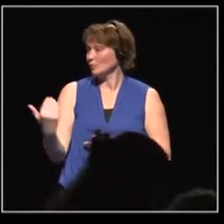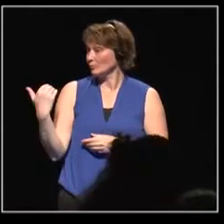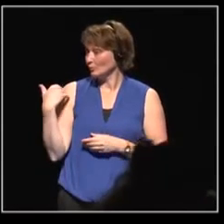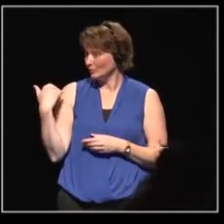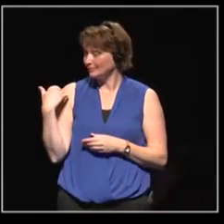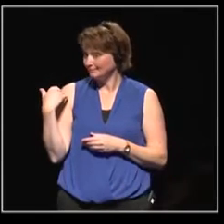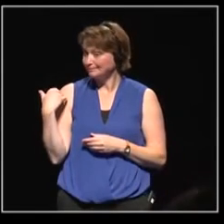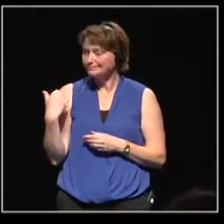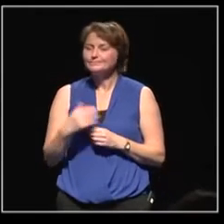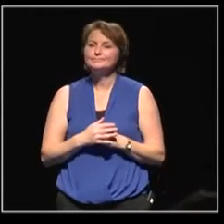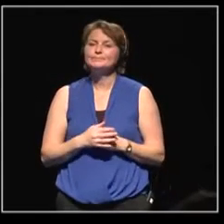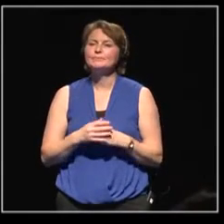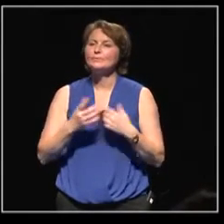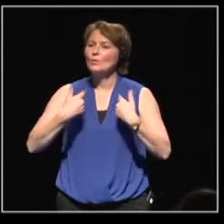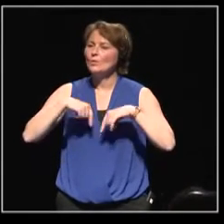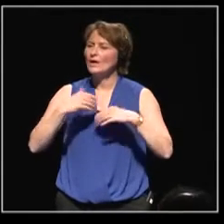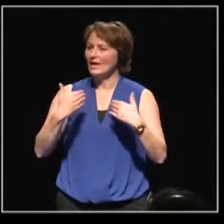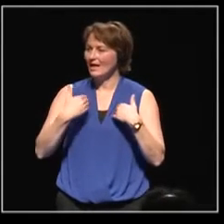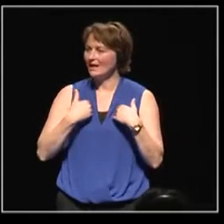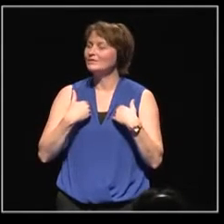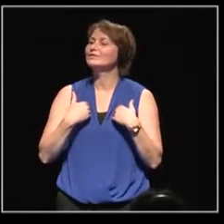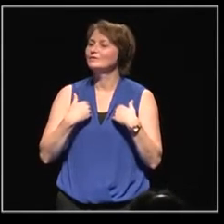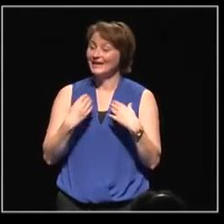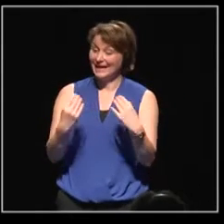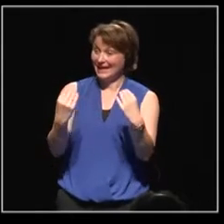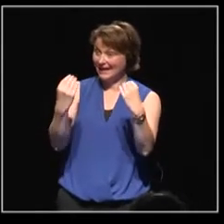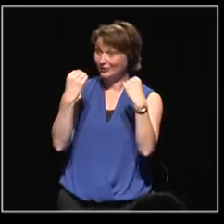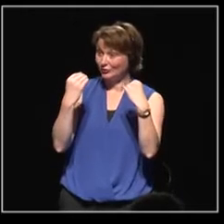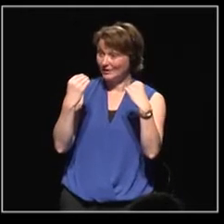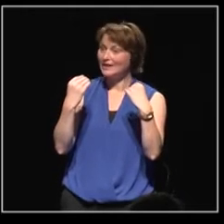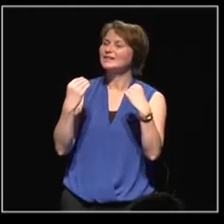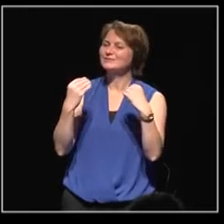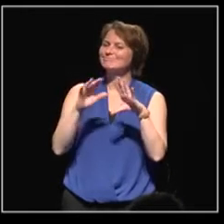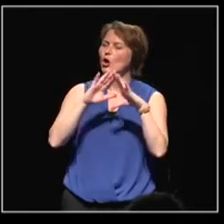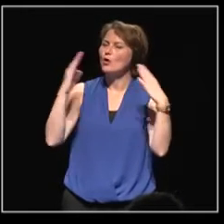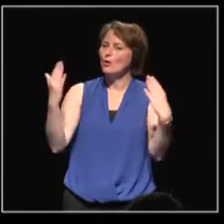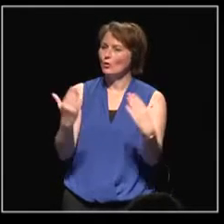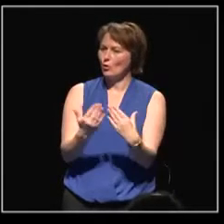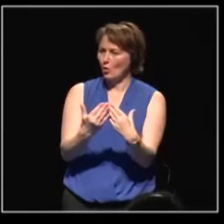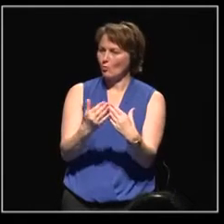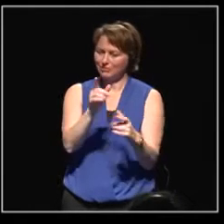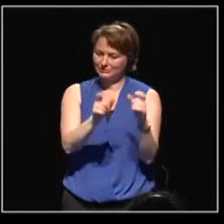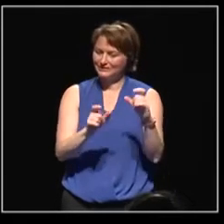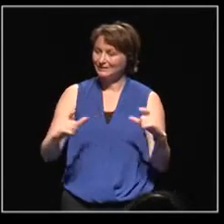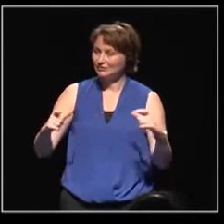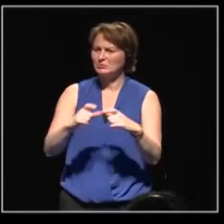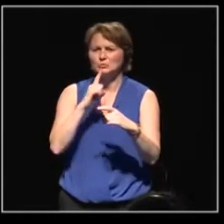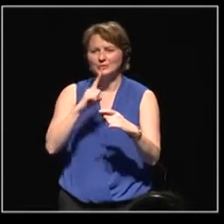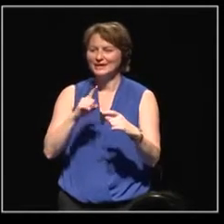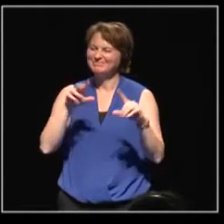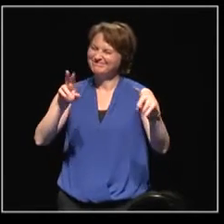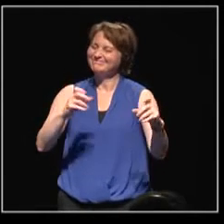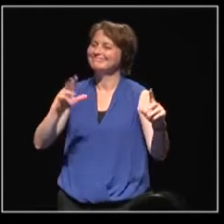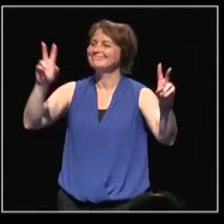we have put education for global citizenship at the heart of our policy